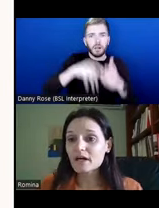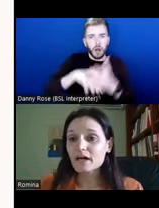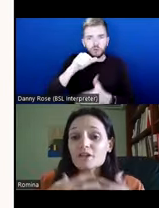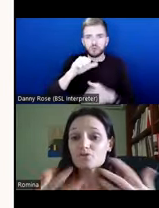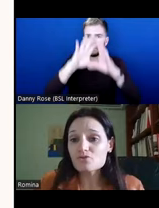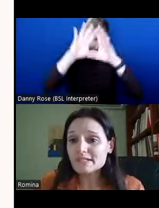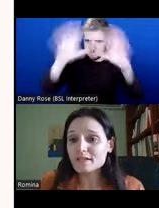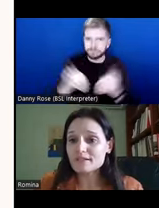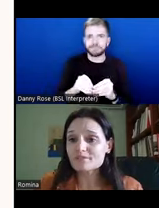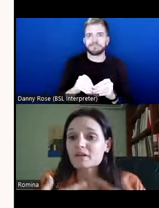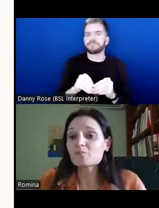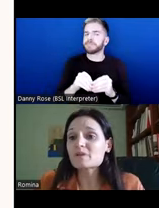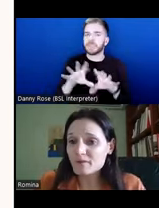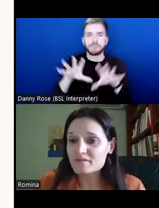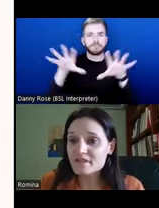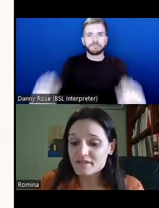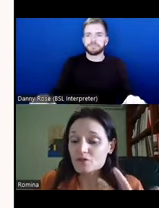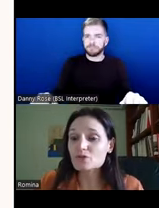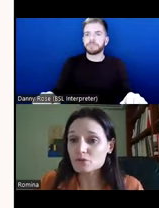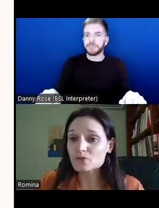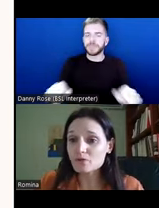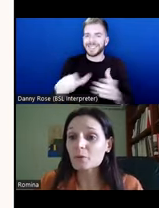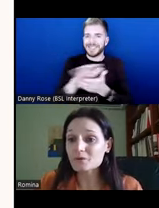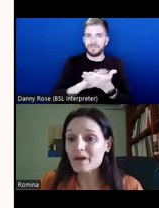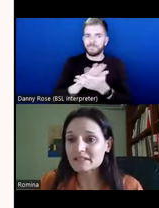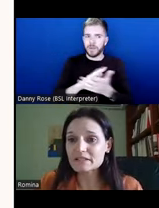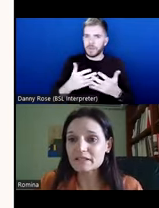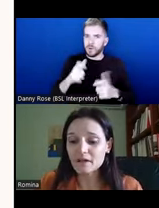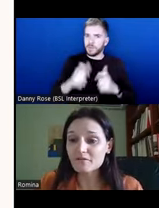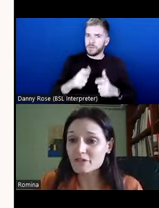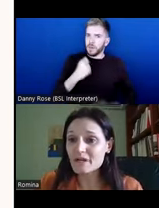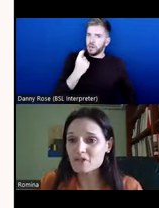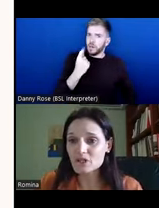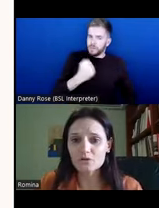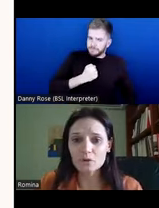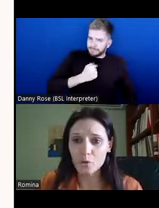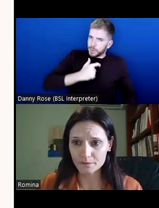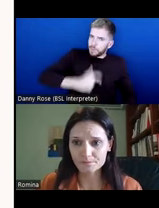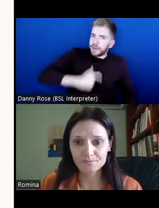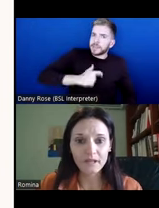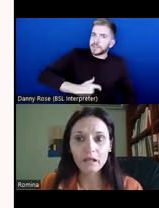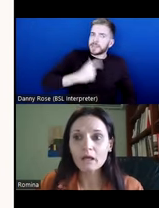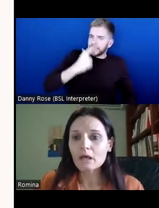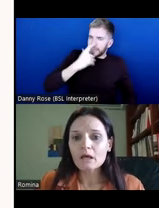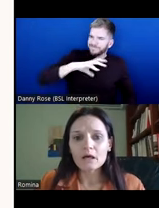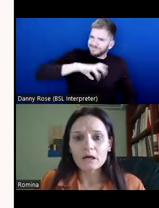and it truly defined how people themselves understood their own humanity, very damaging to the core.